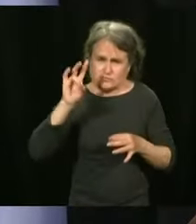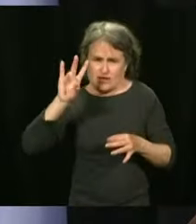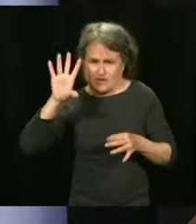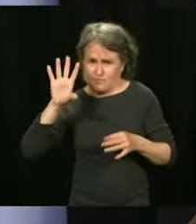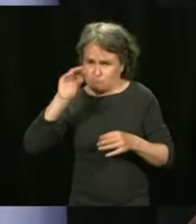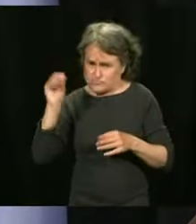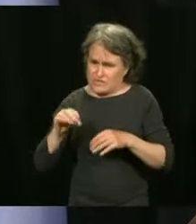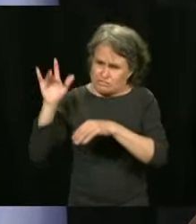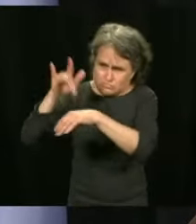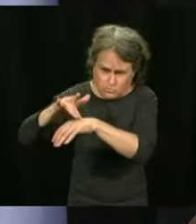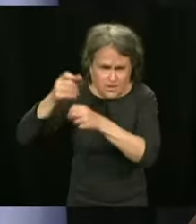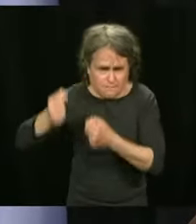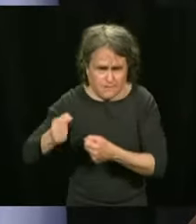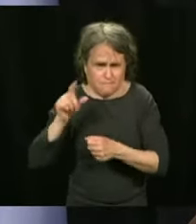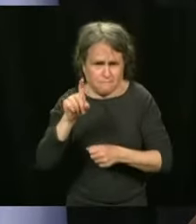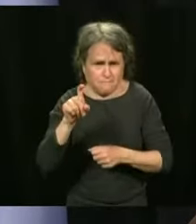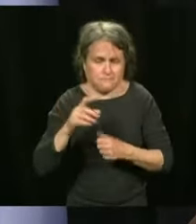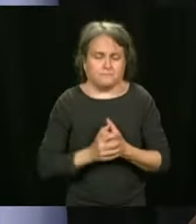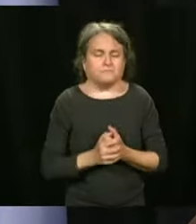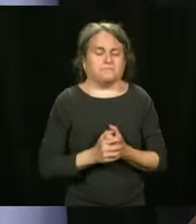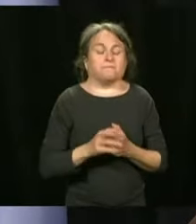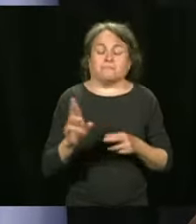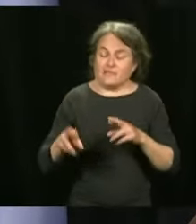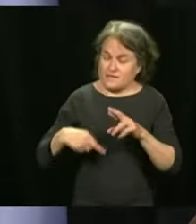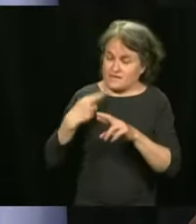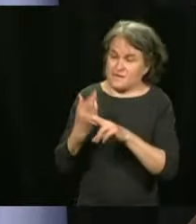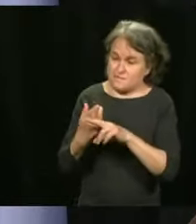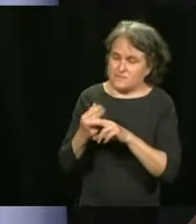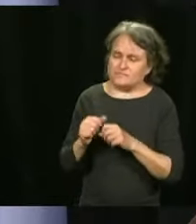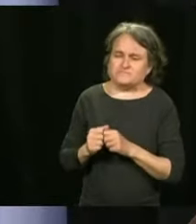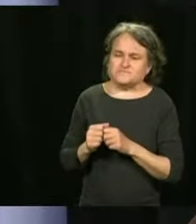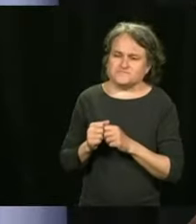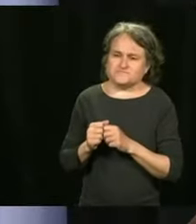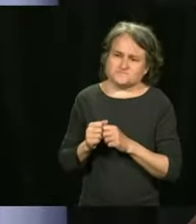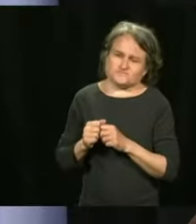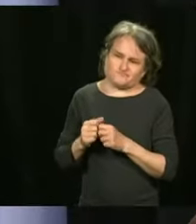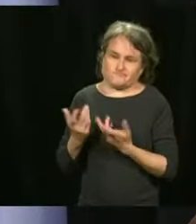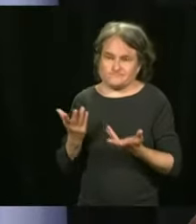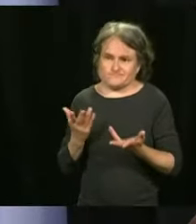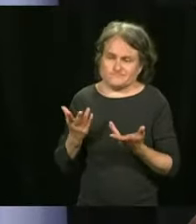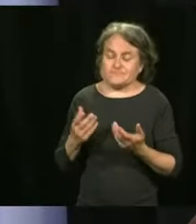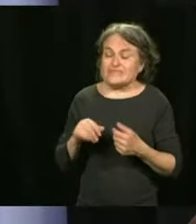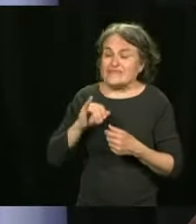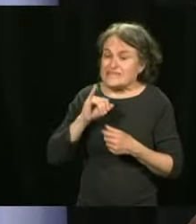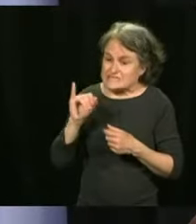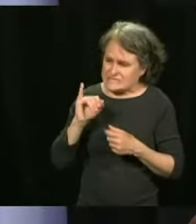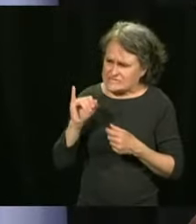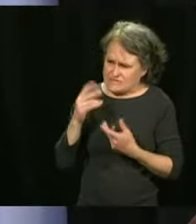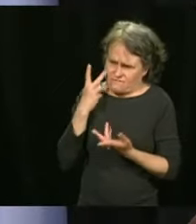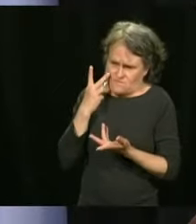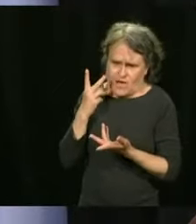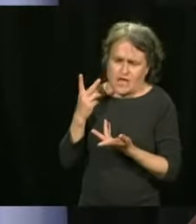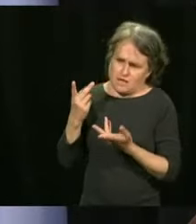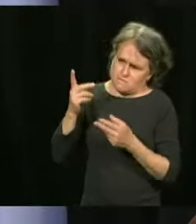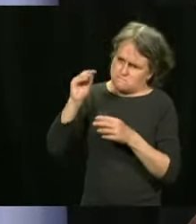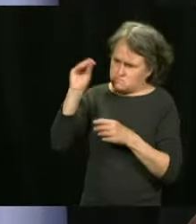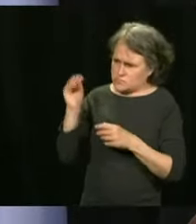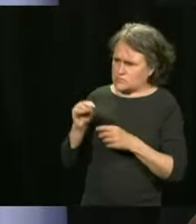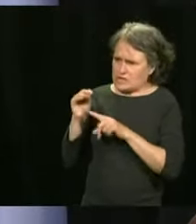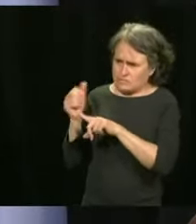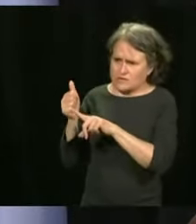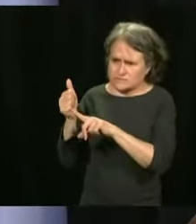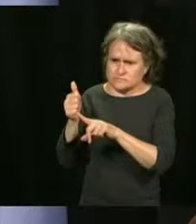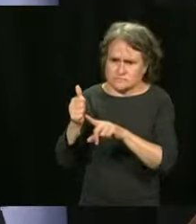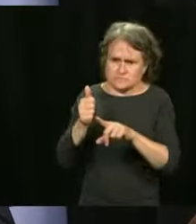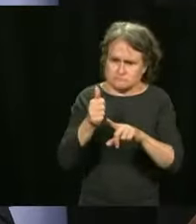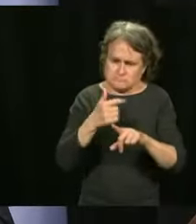a sentence from somebody who's quite famous, if the trend continues, I think we're on the right track. Because if you